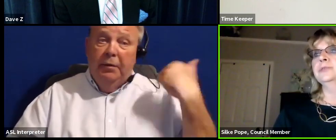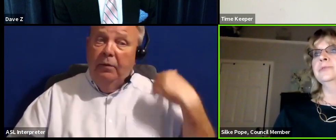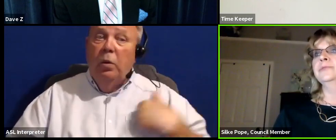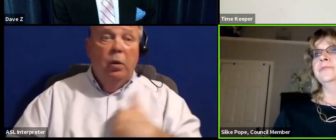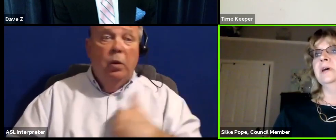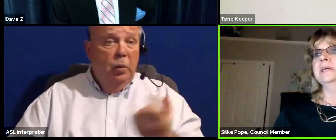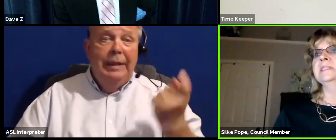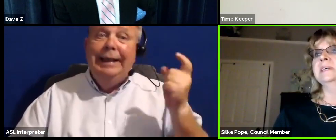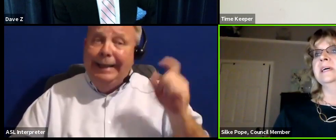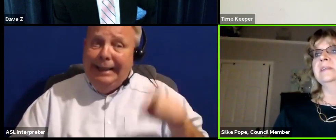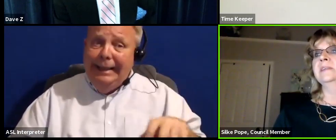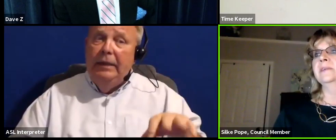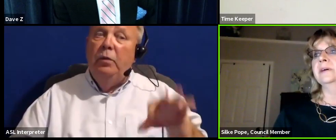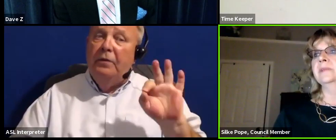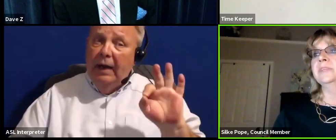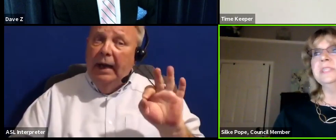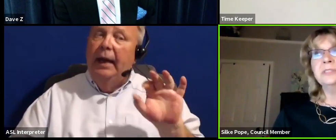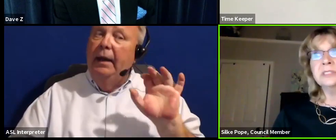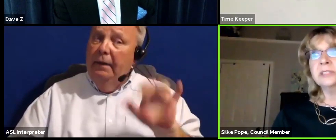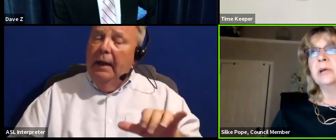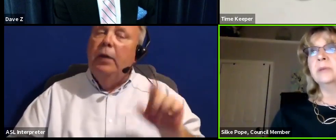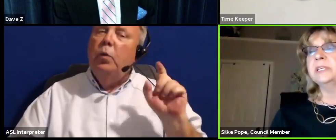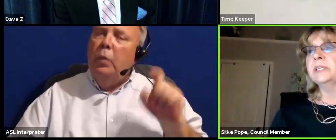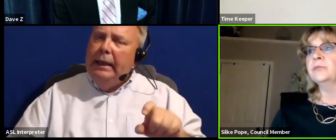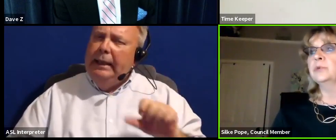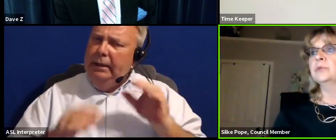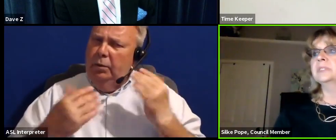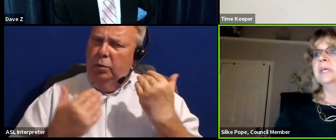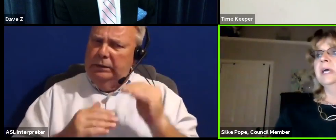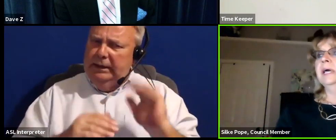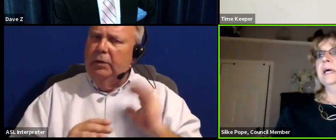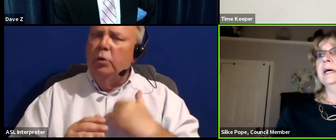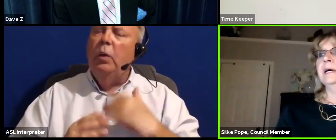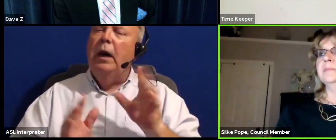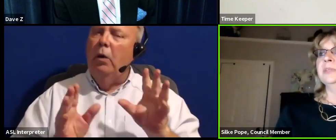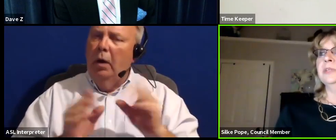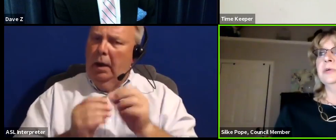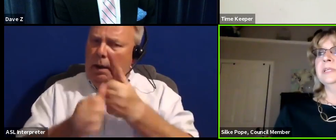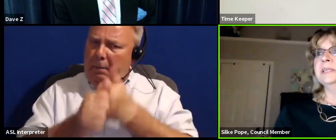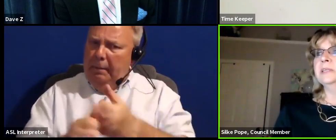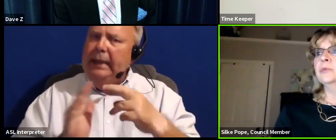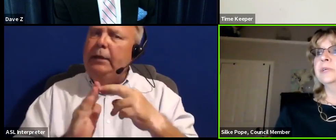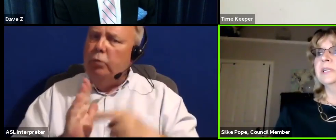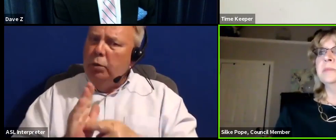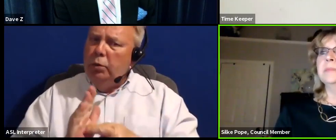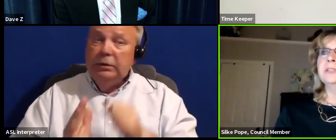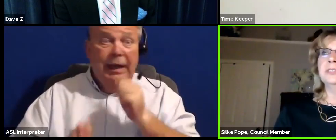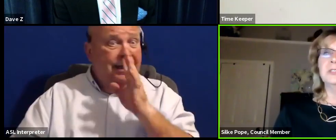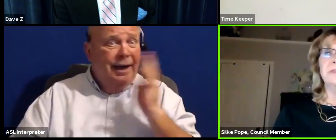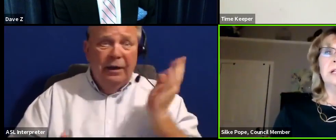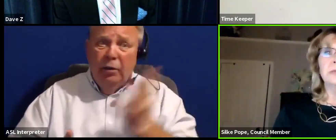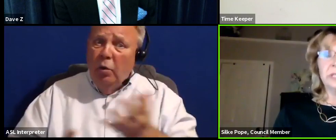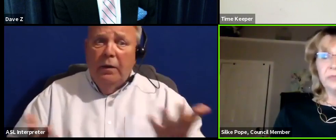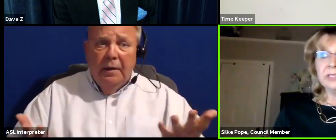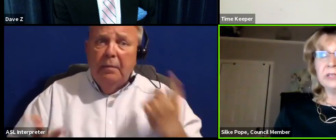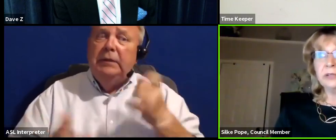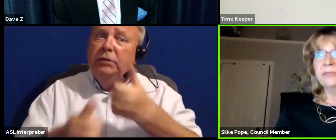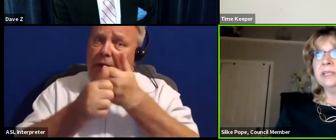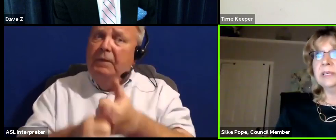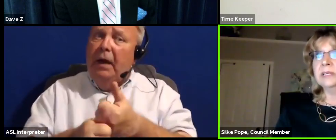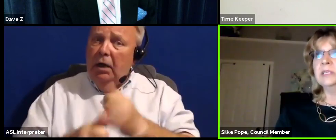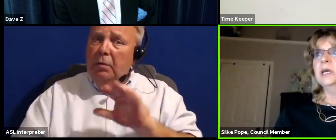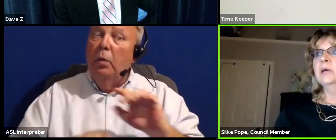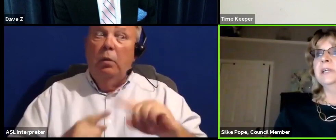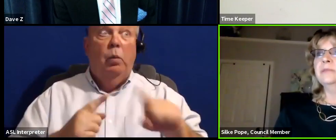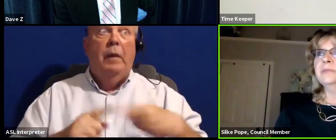need to find that we need to stick to our meeting rules, you know, and not ignoring them and just following them when they're